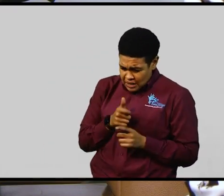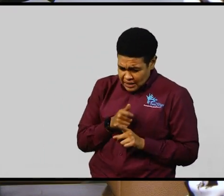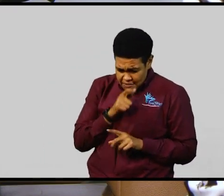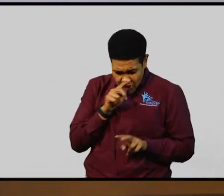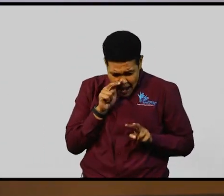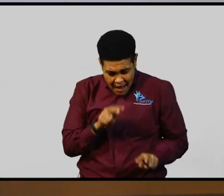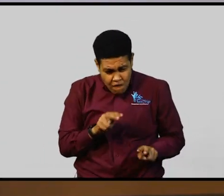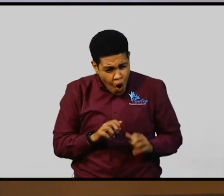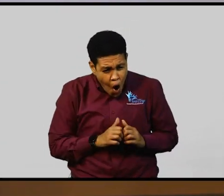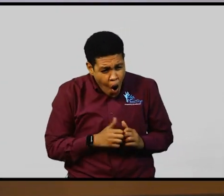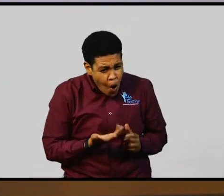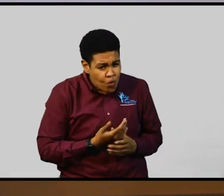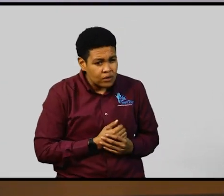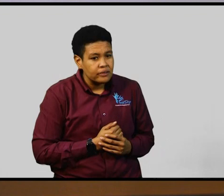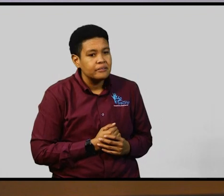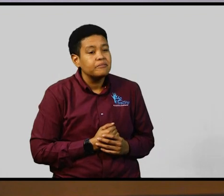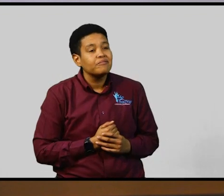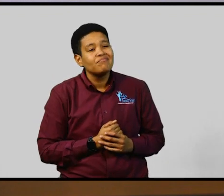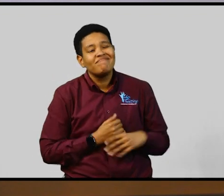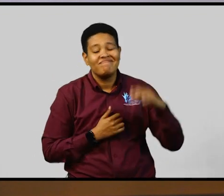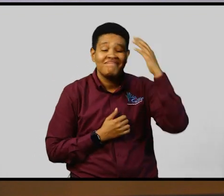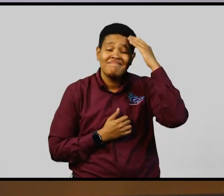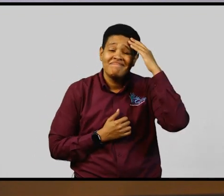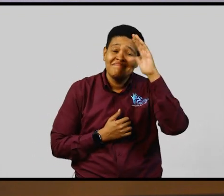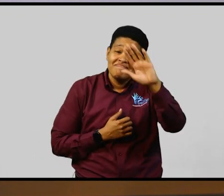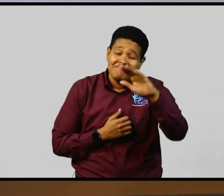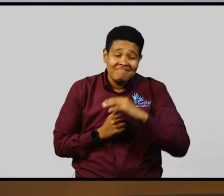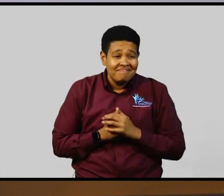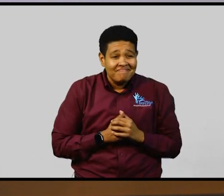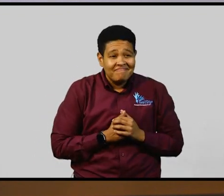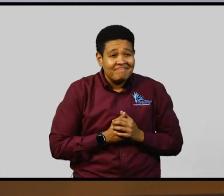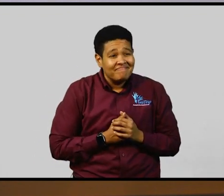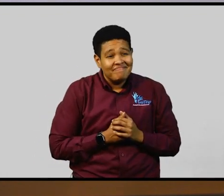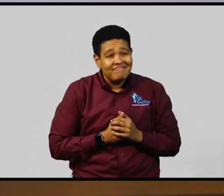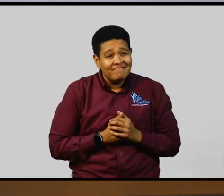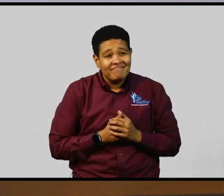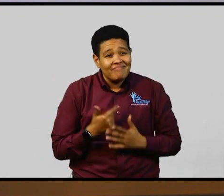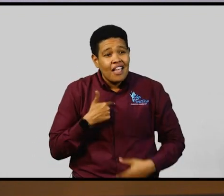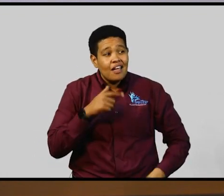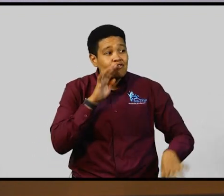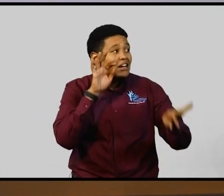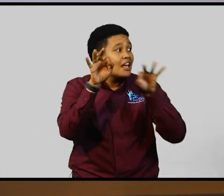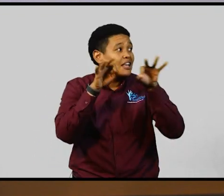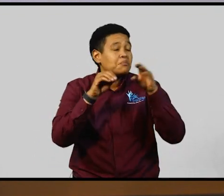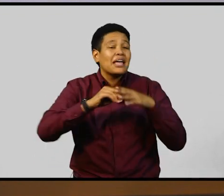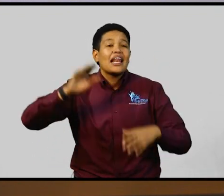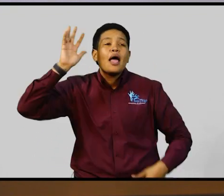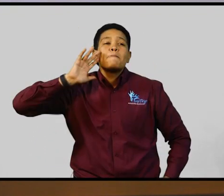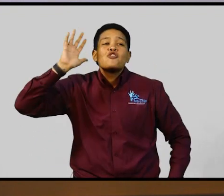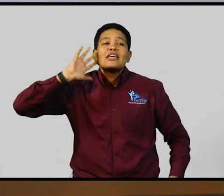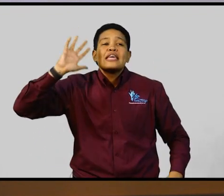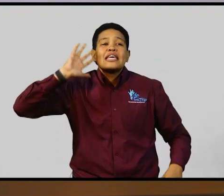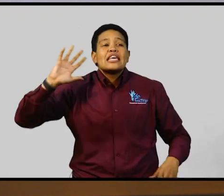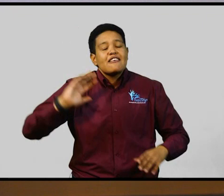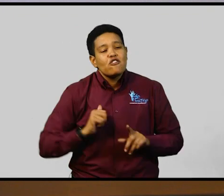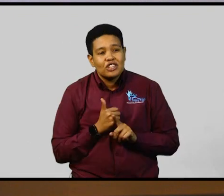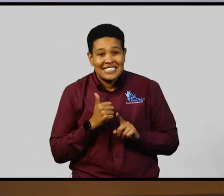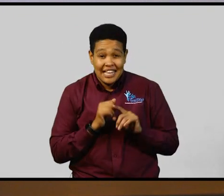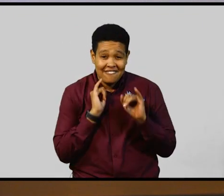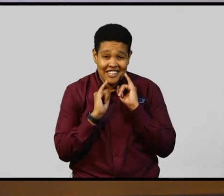and implemented? You know, I pointed out in a previous interview